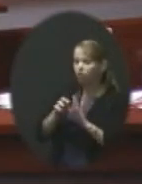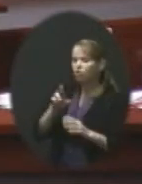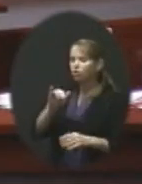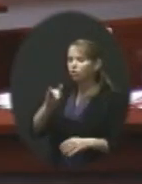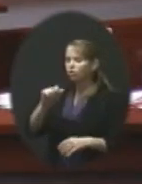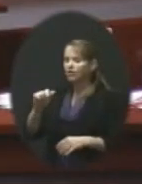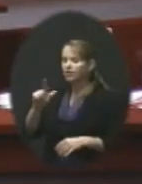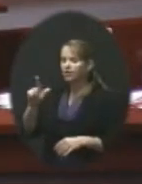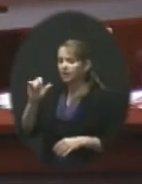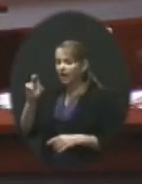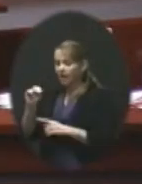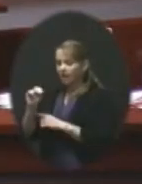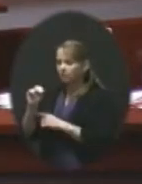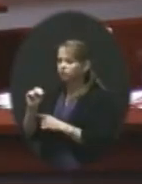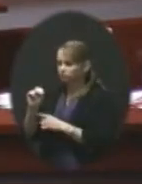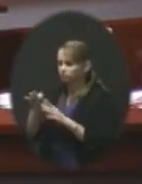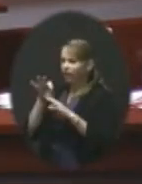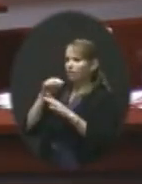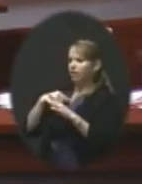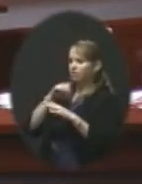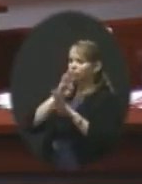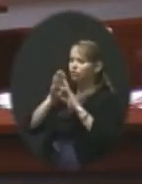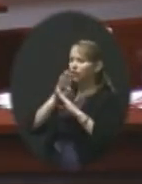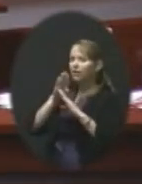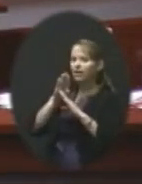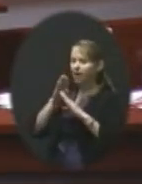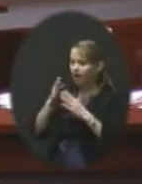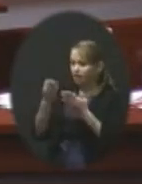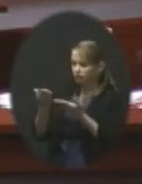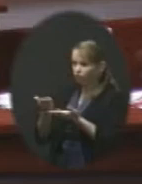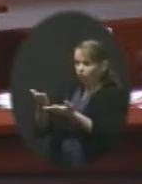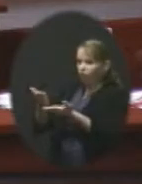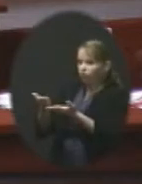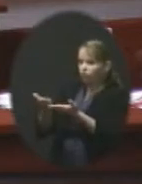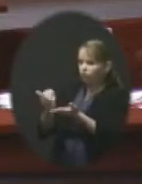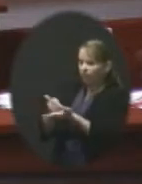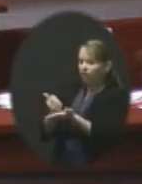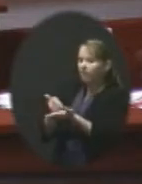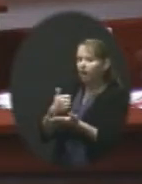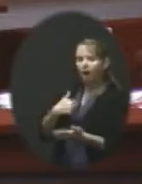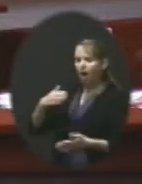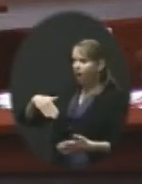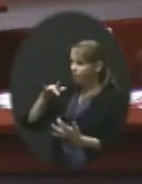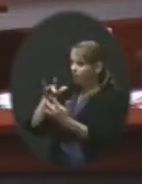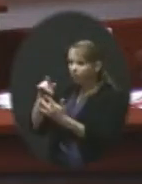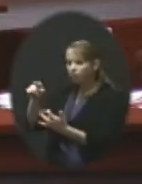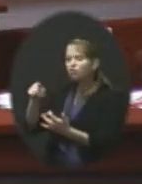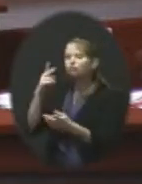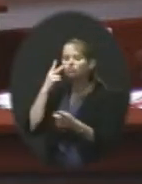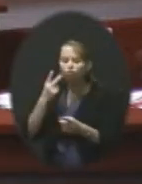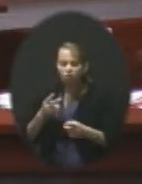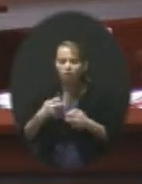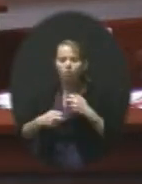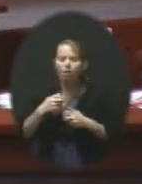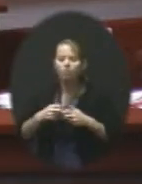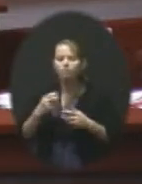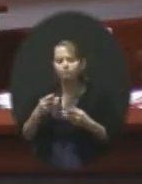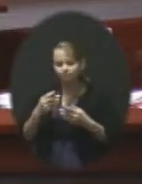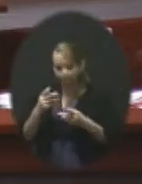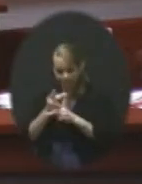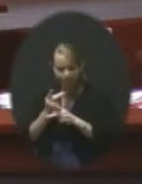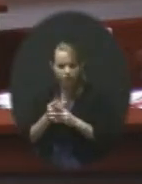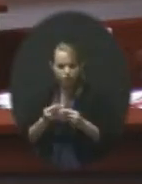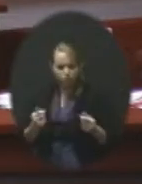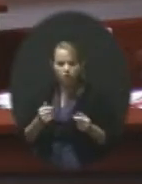I had not even contacted her or anybody about this help. Once she saw the problem, she quickly figured out the solution and walked me through it. We've